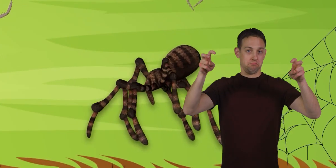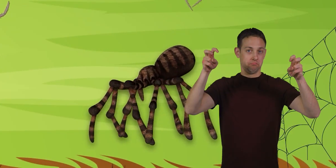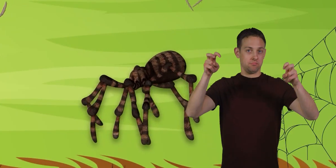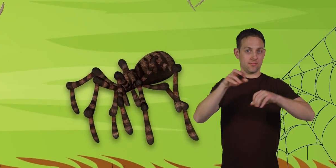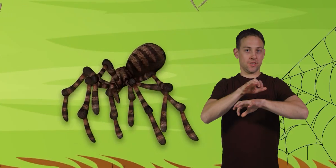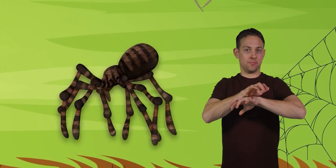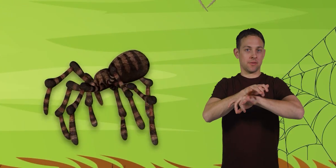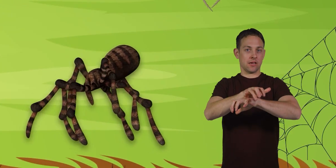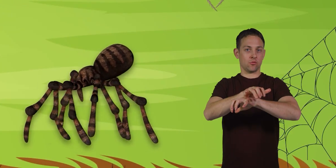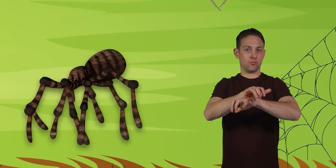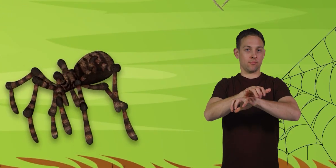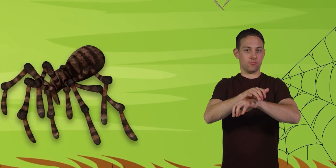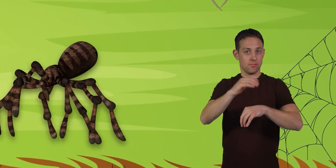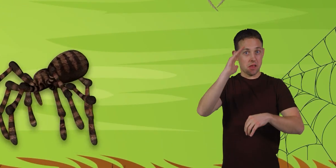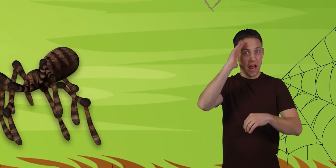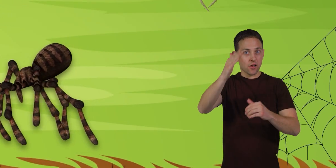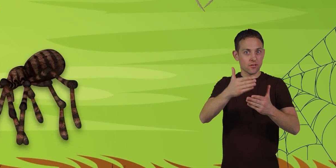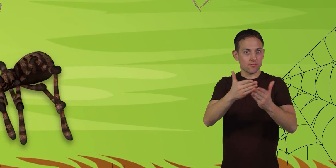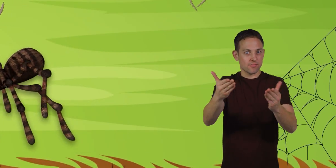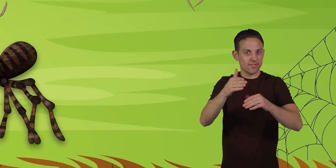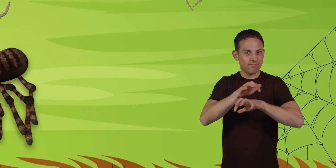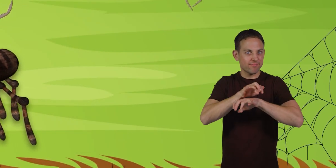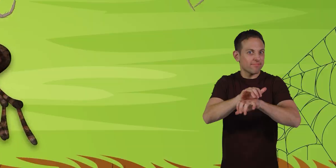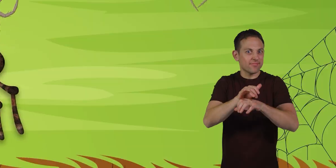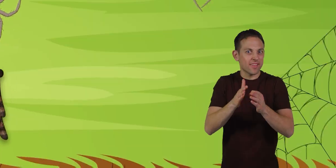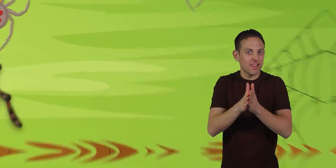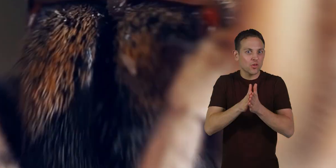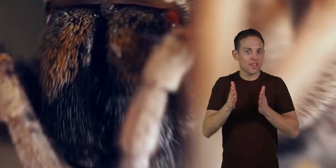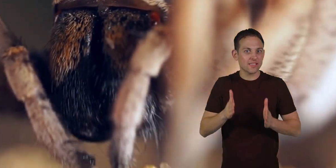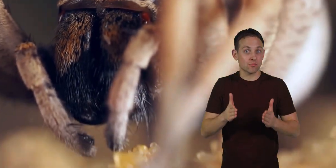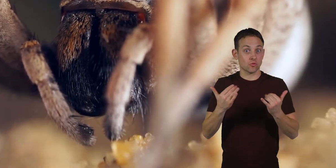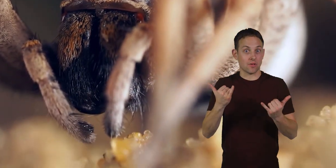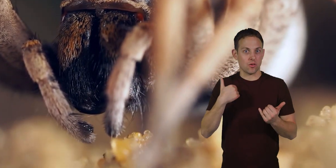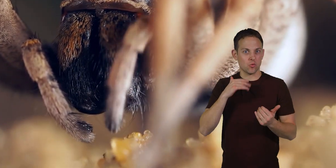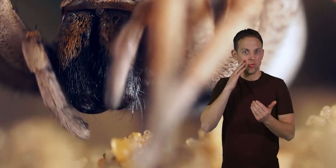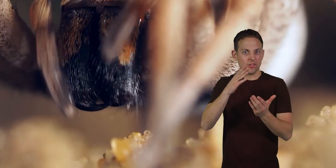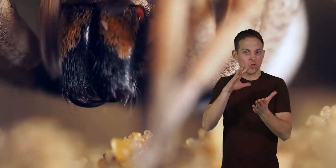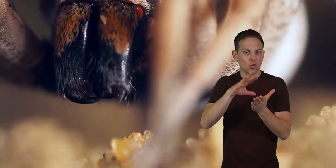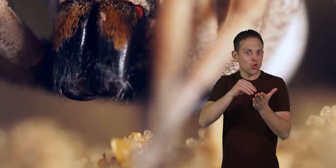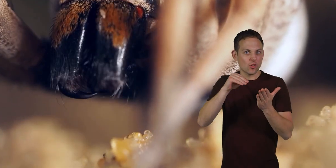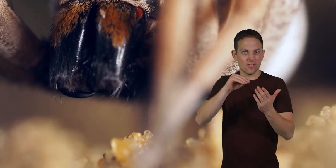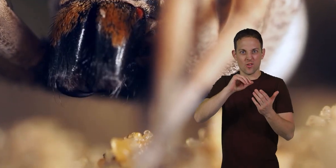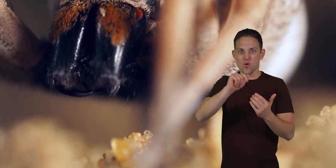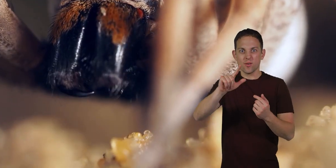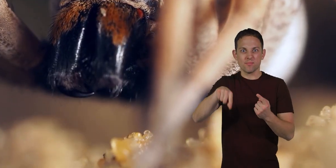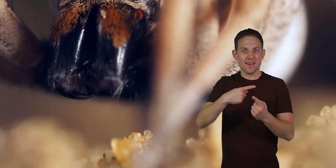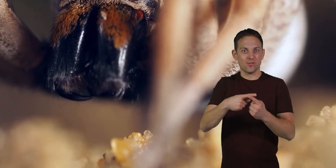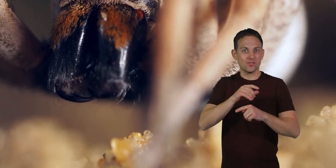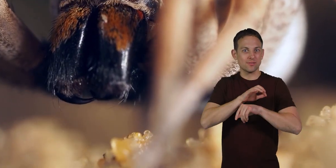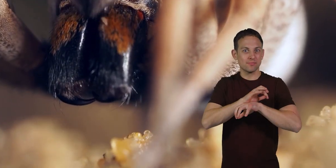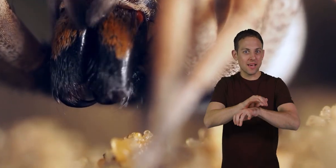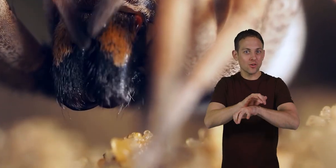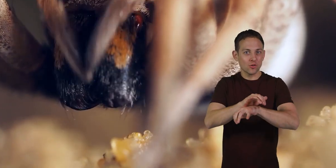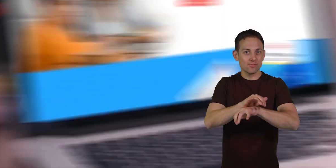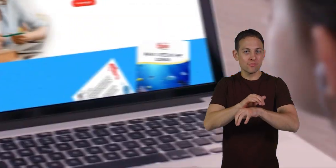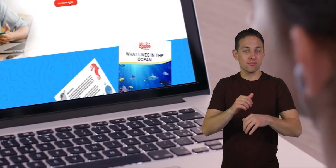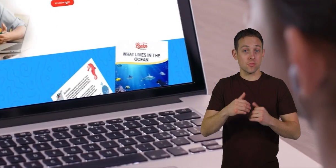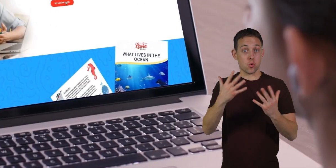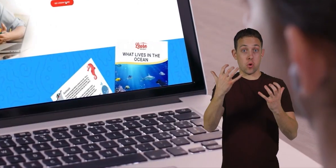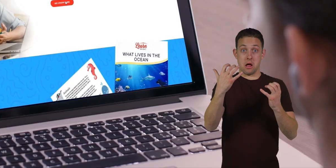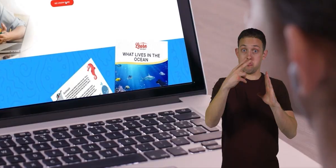Spiders. Hello there, arachnid enthusiasts. Today, we are going to learn all about spiders.